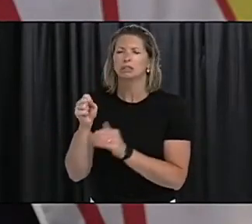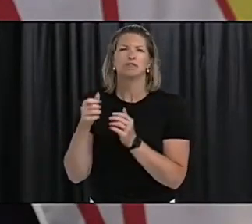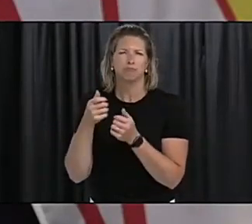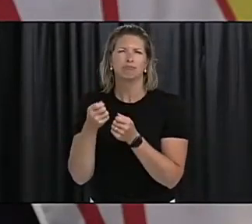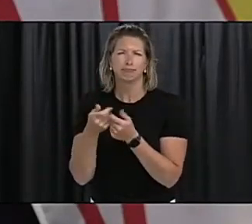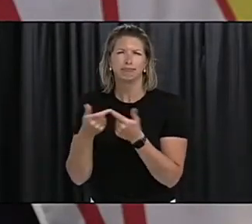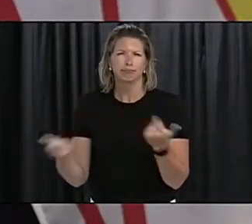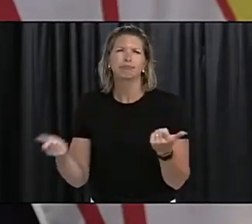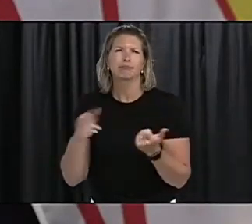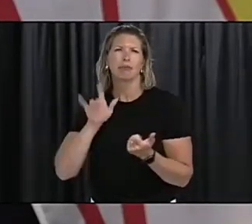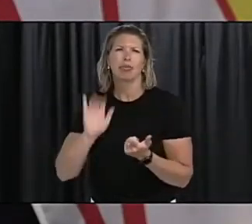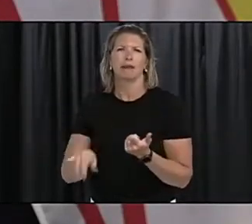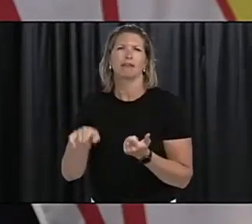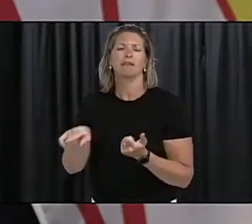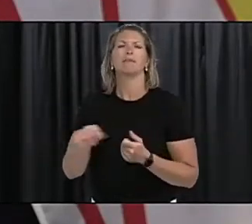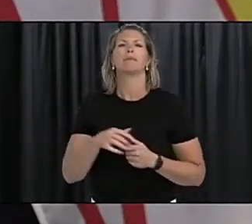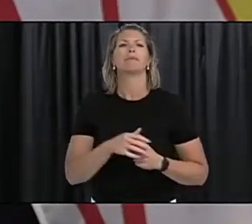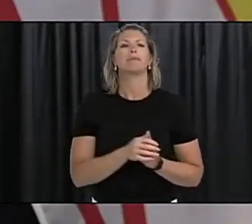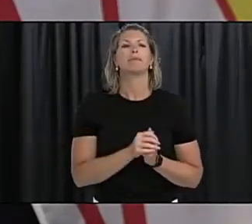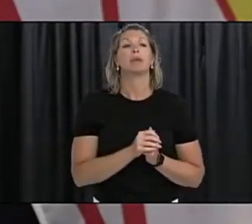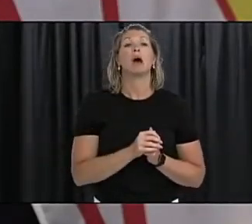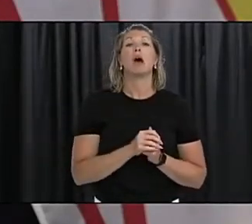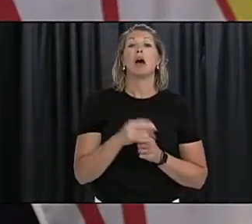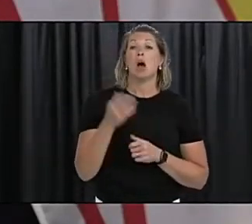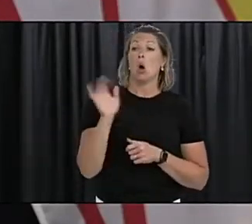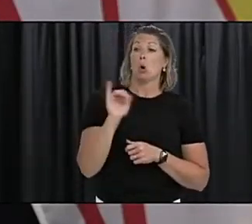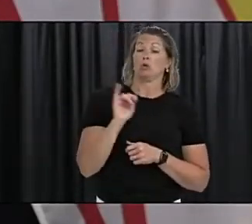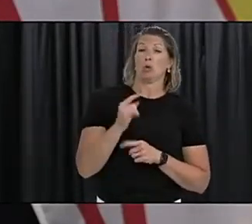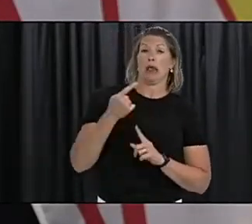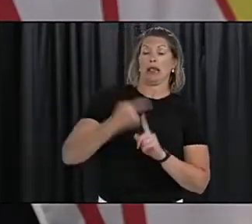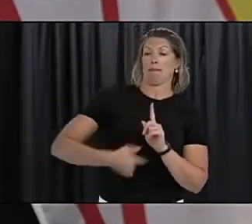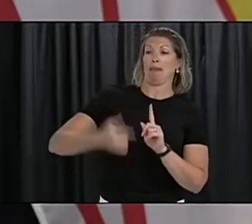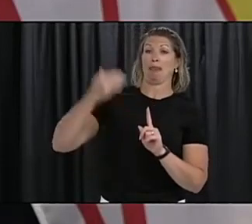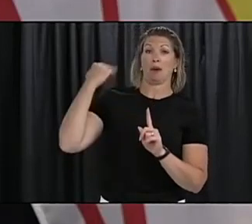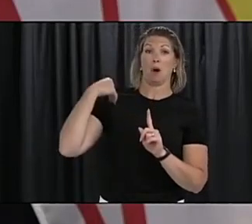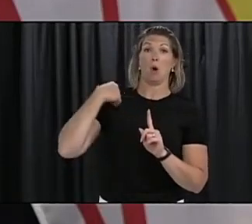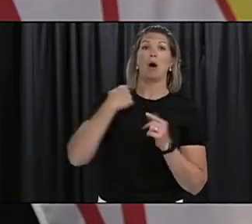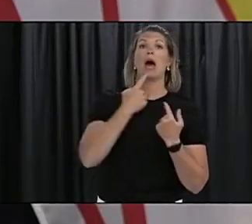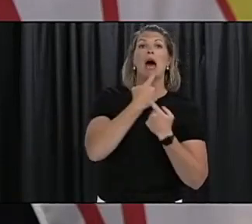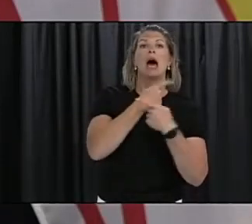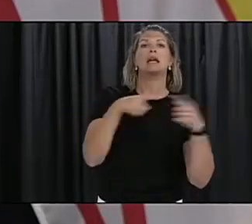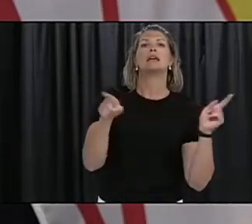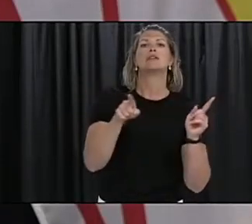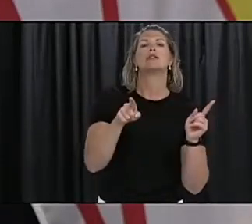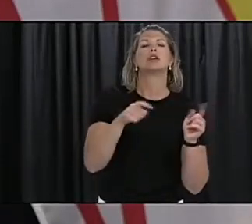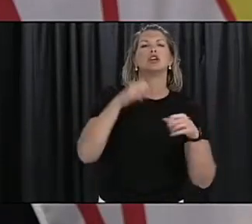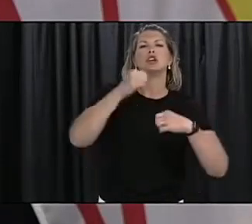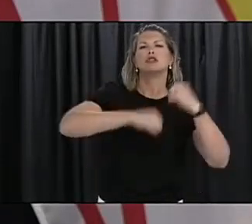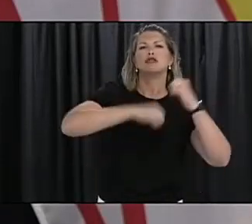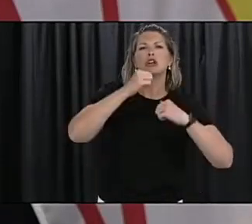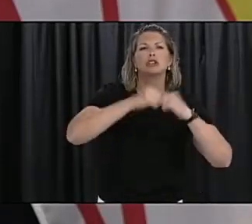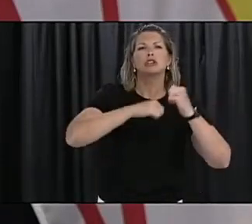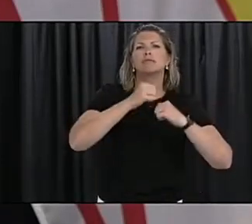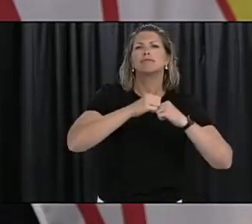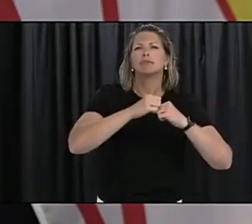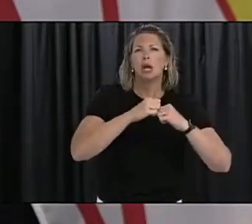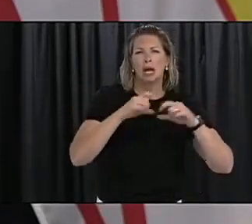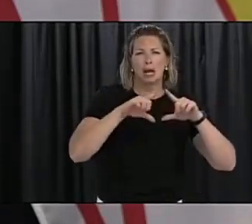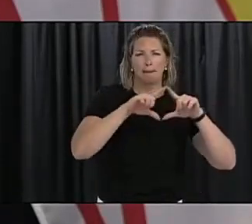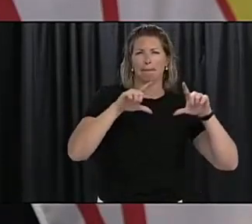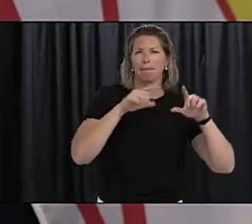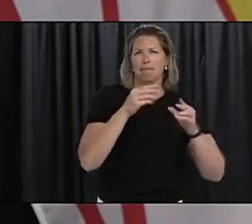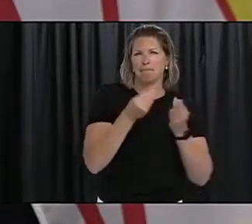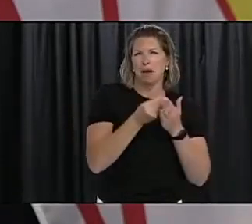million residential construction rebate program that includes a 25% rebate on renovation projects